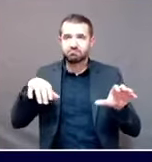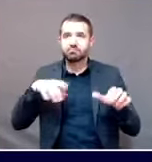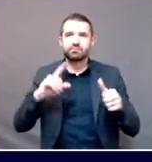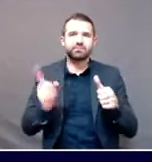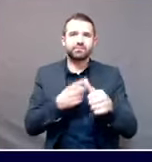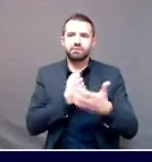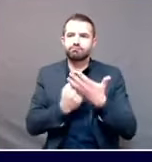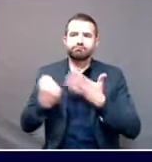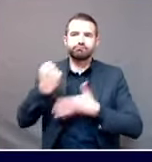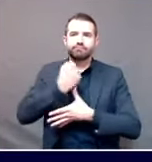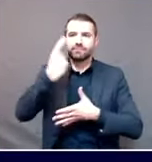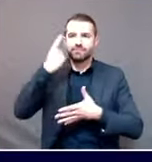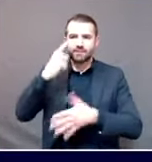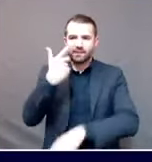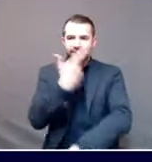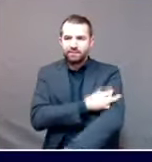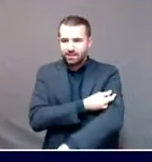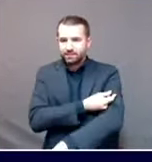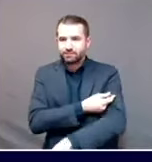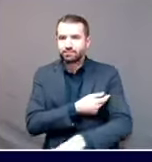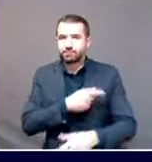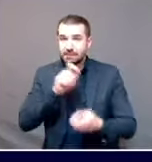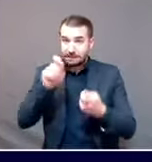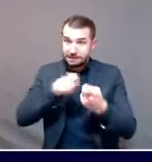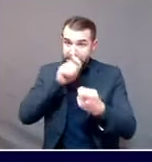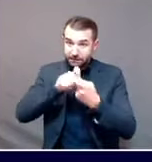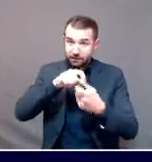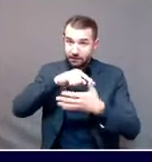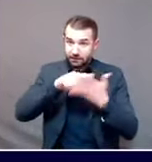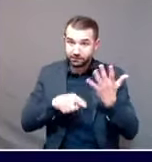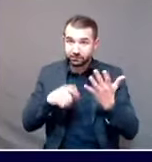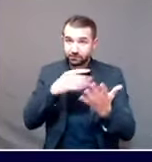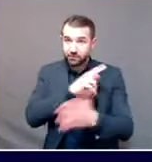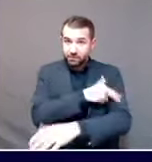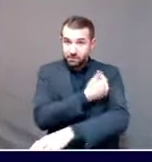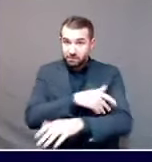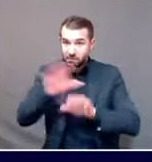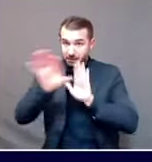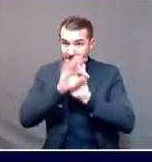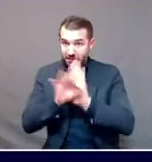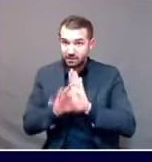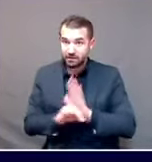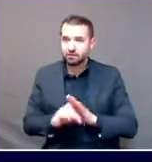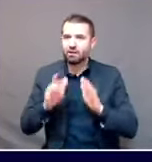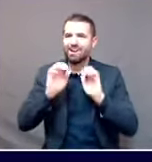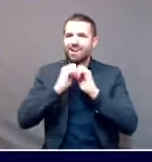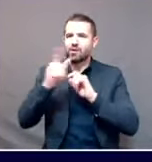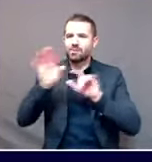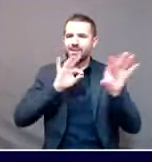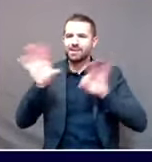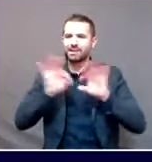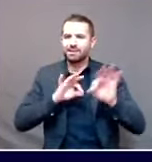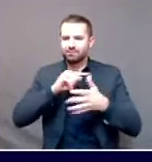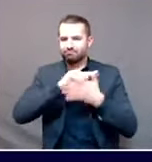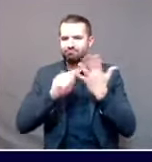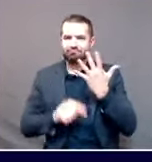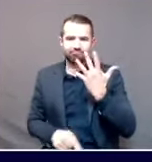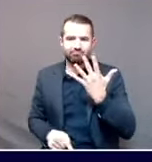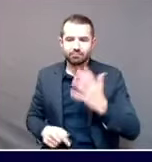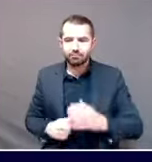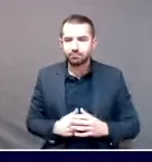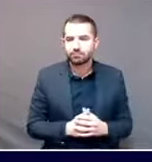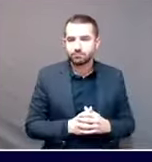What was the criteria? Sure, Caitlin. So one of the top criteria was do they have an ultra cold storage capacity